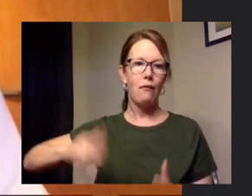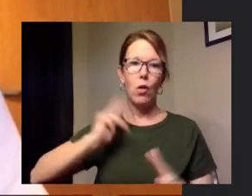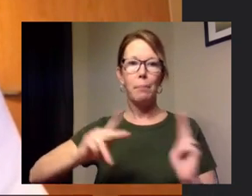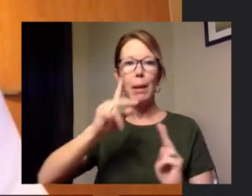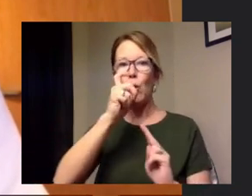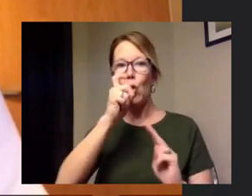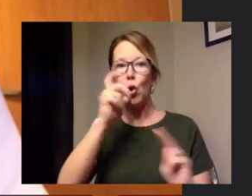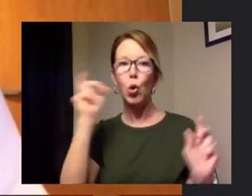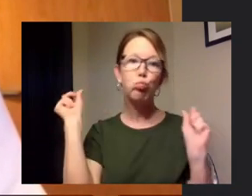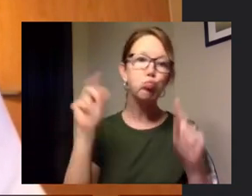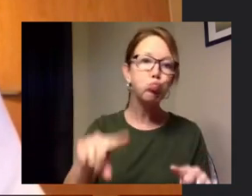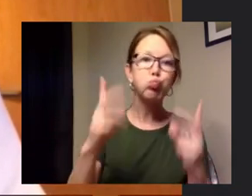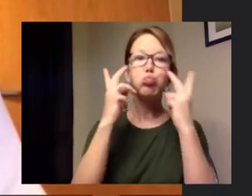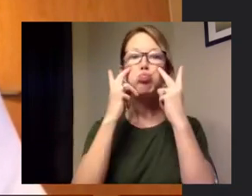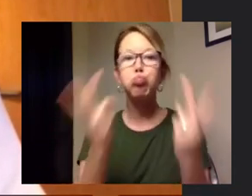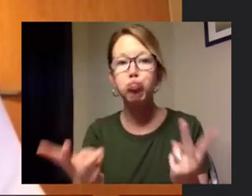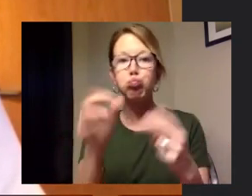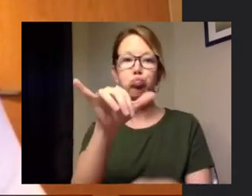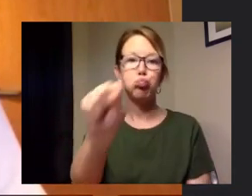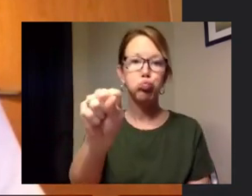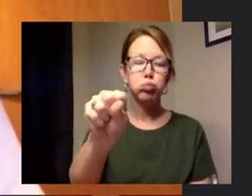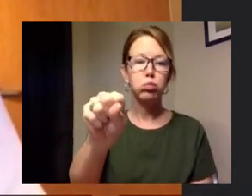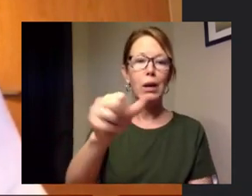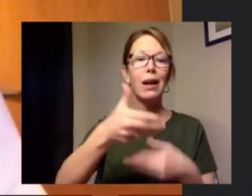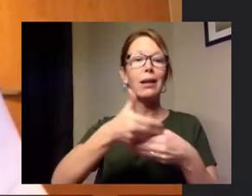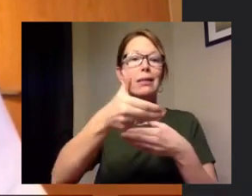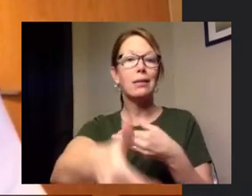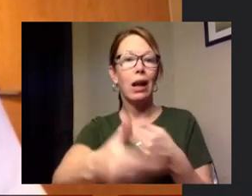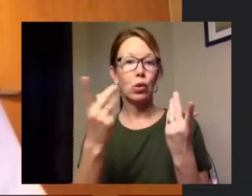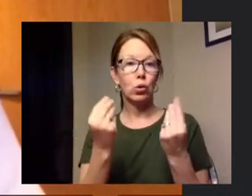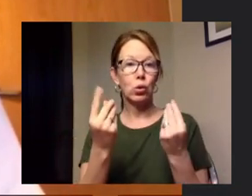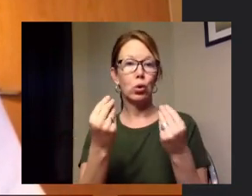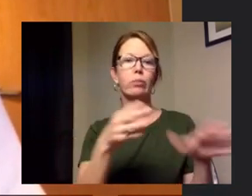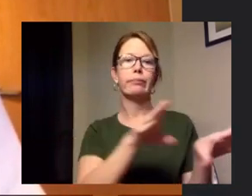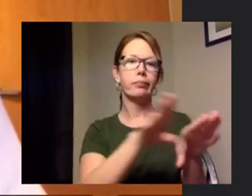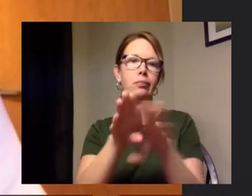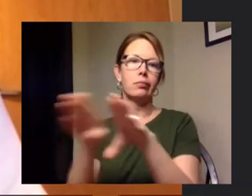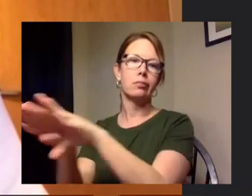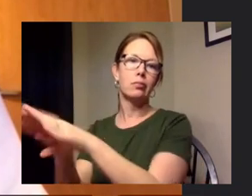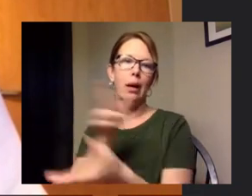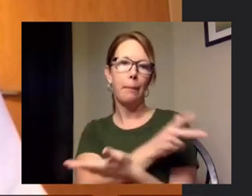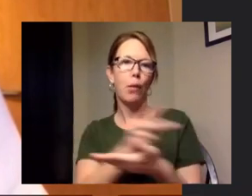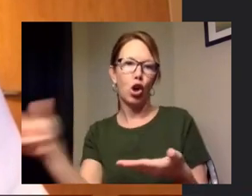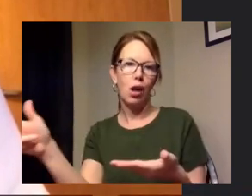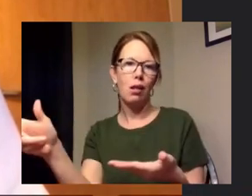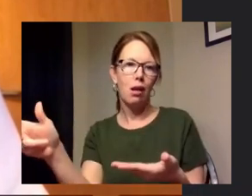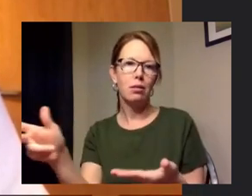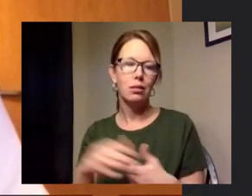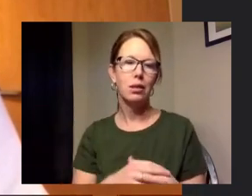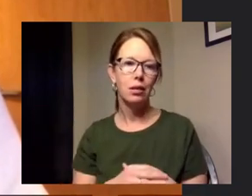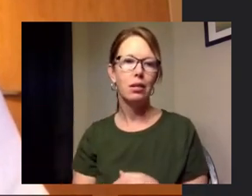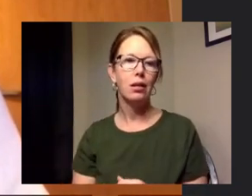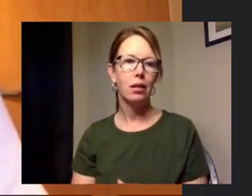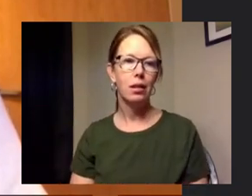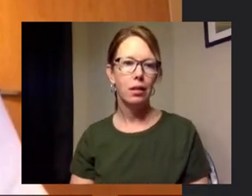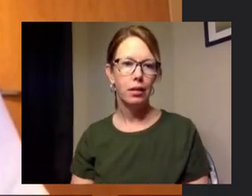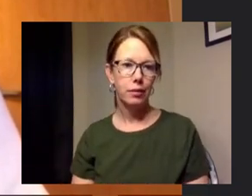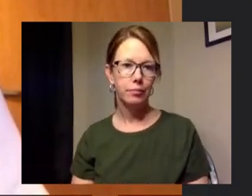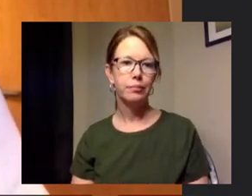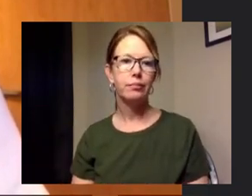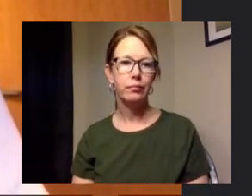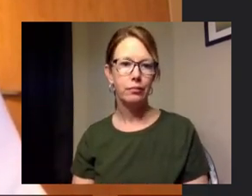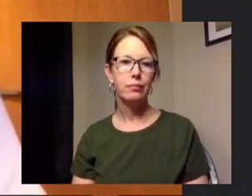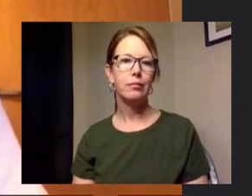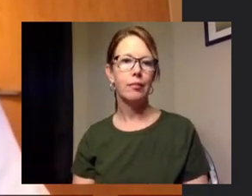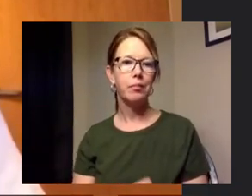um the next step is what we've done which is you know kind of close off the available parking and i